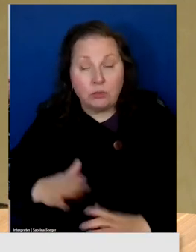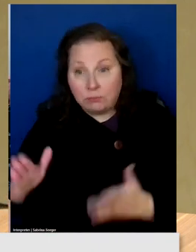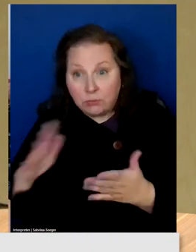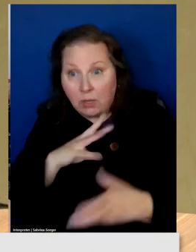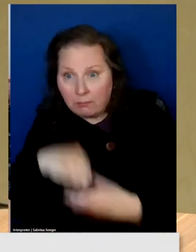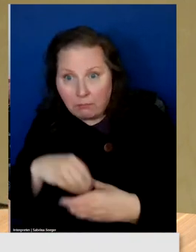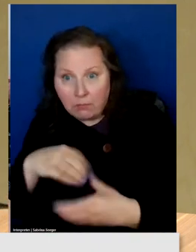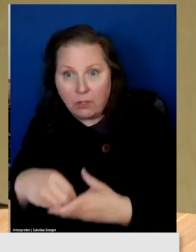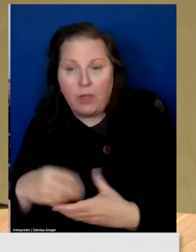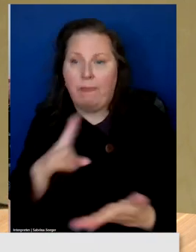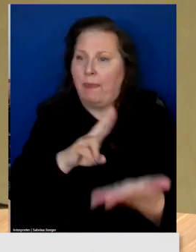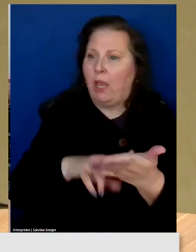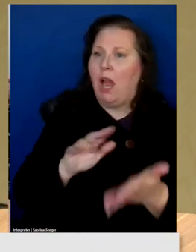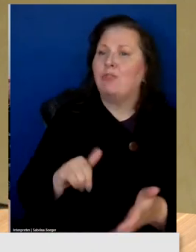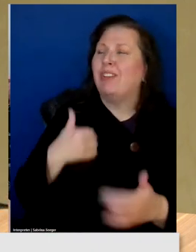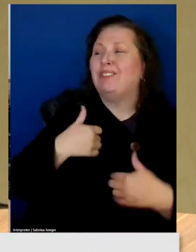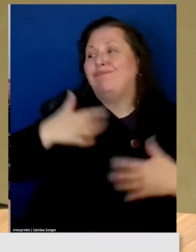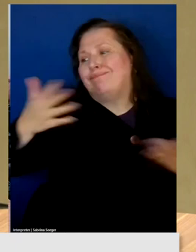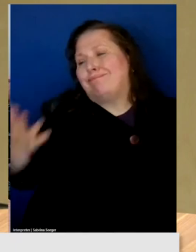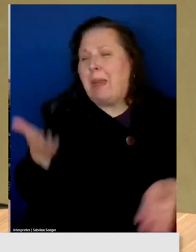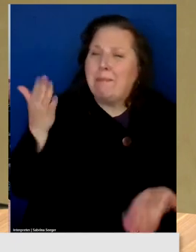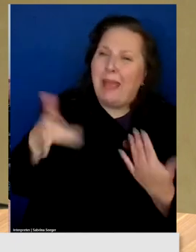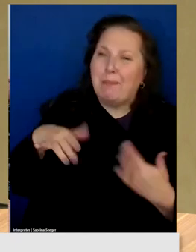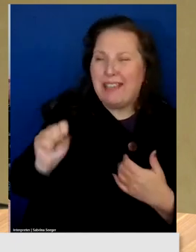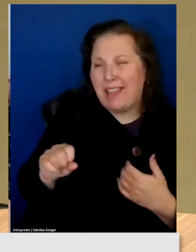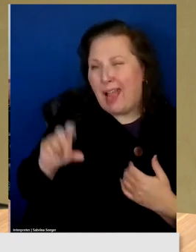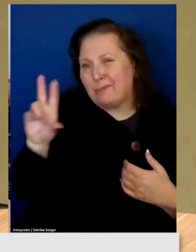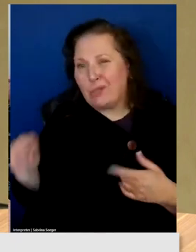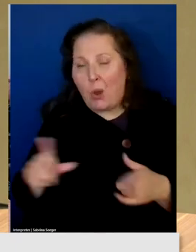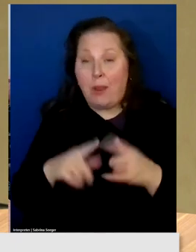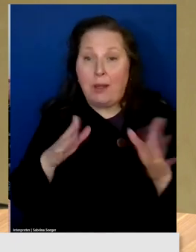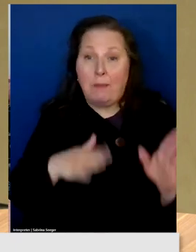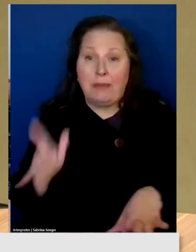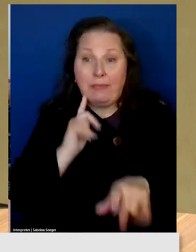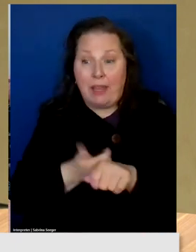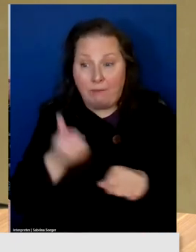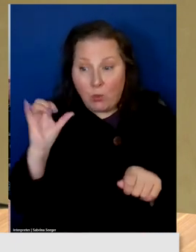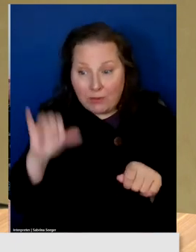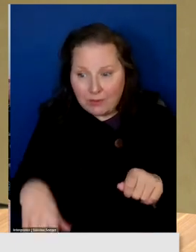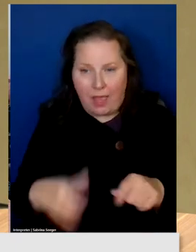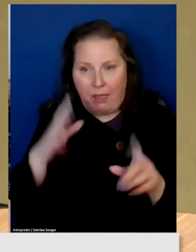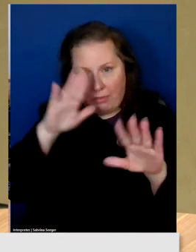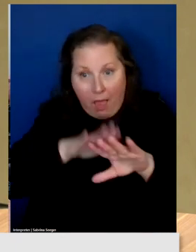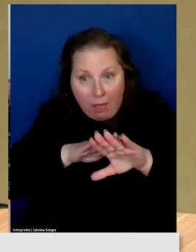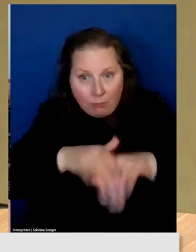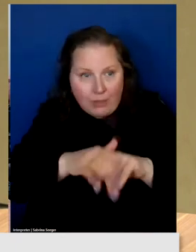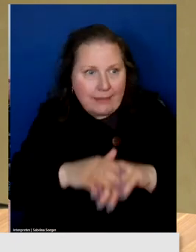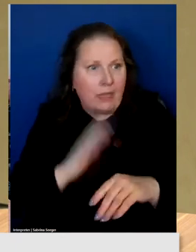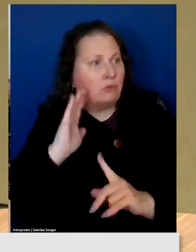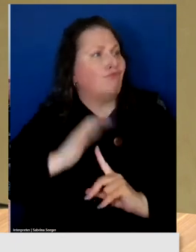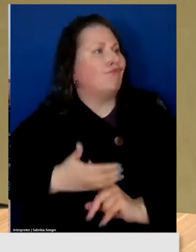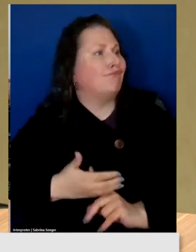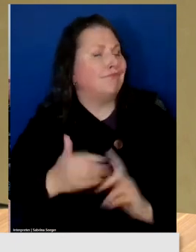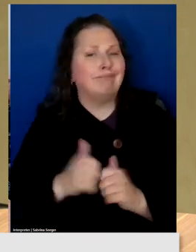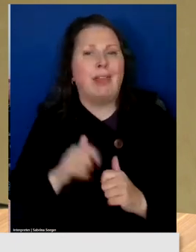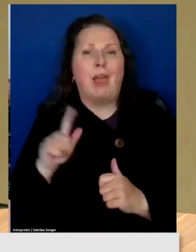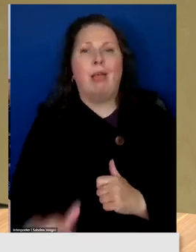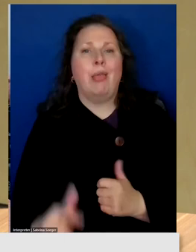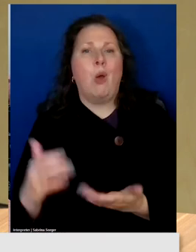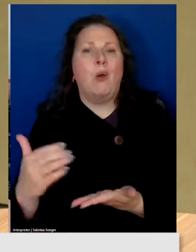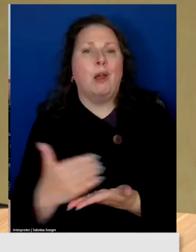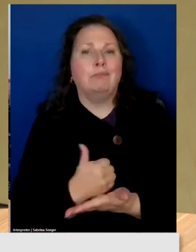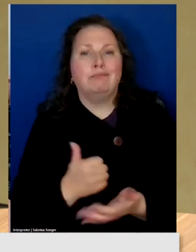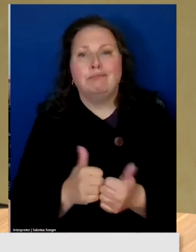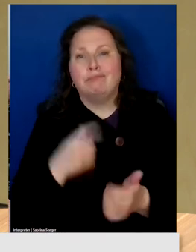contractor try to wish away and write a plan that dodges them and pretends we're going to just get lower costs and,